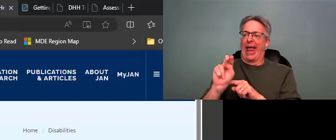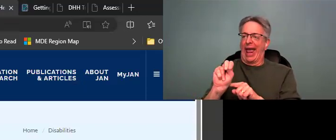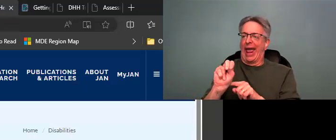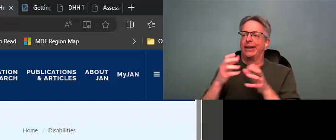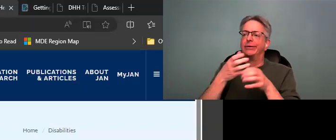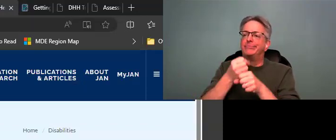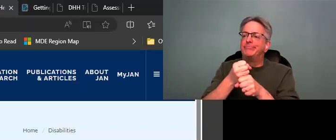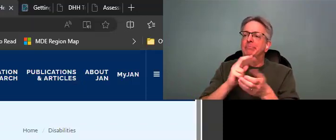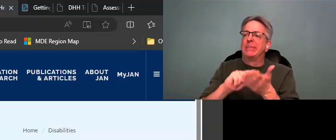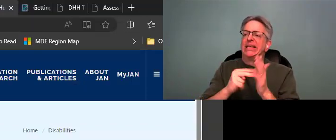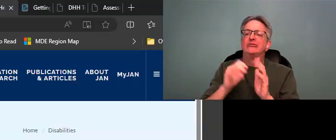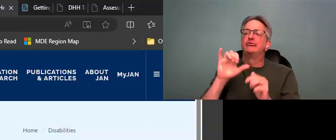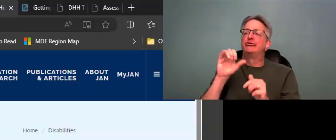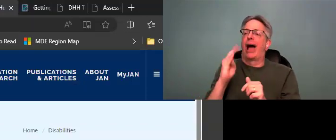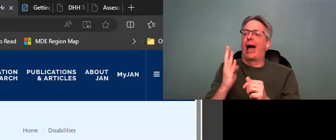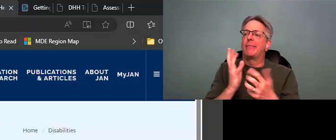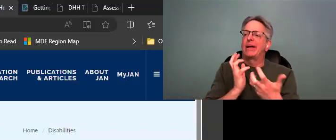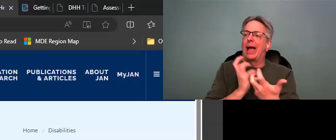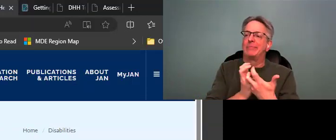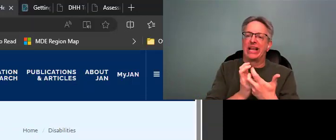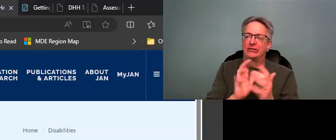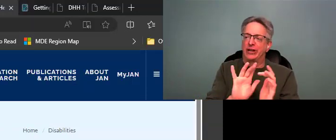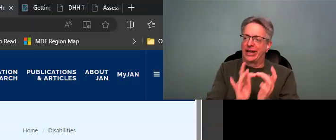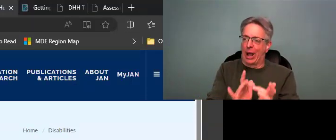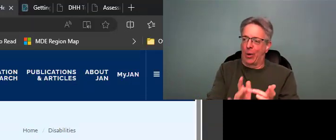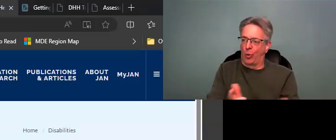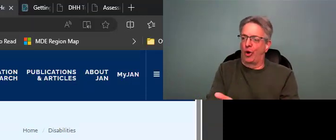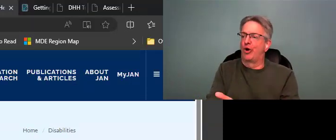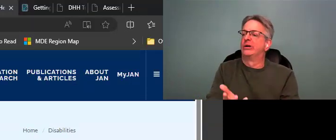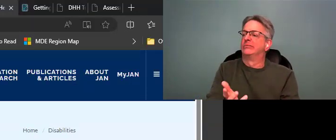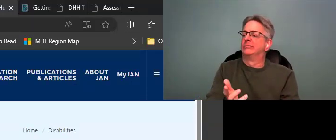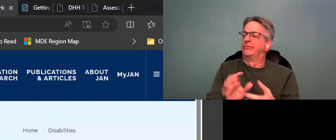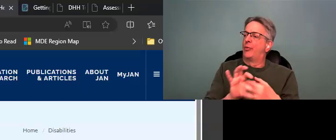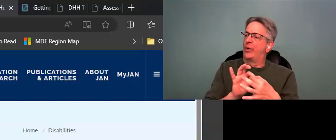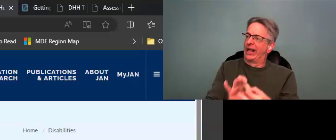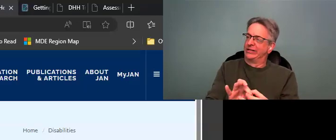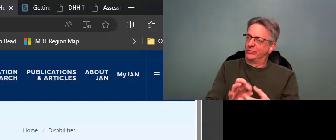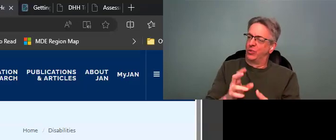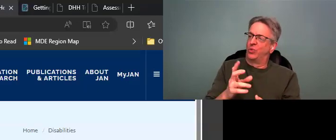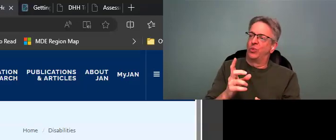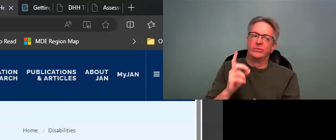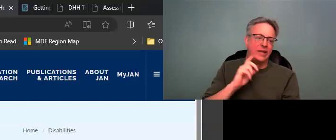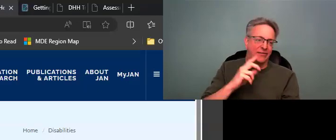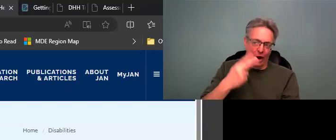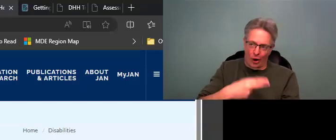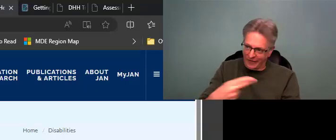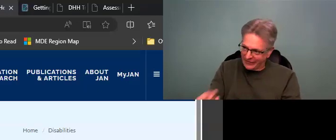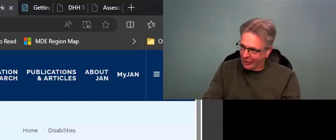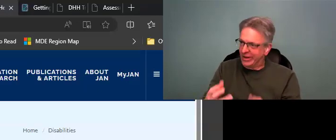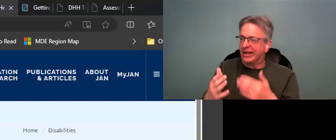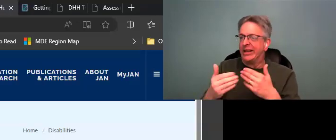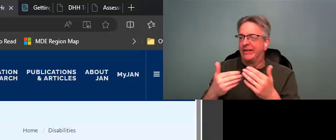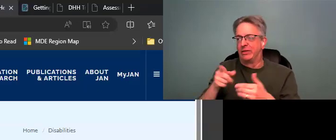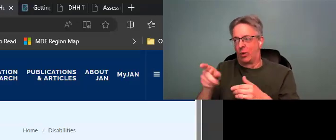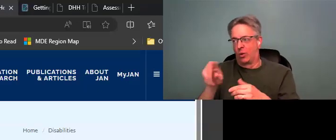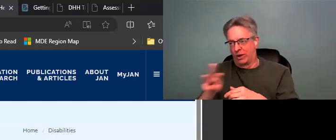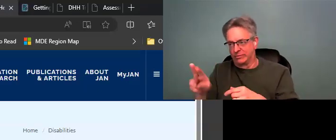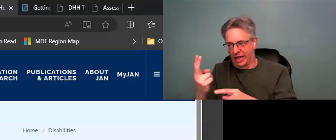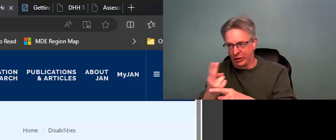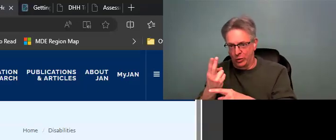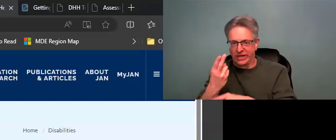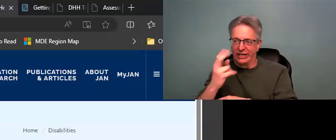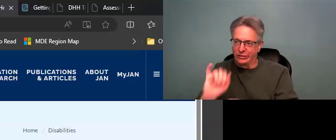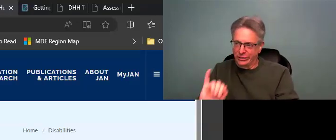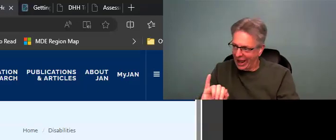And then JAN, the Job Accommodation Network in relation to deaf and hard of